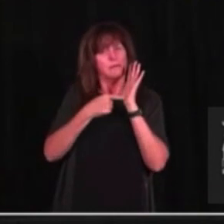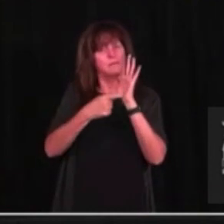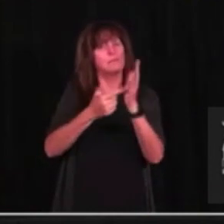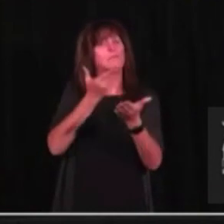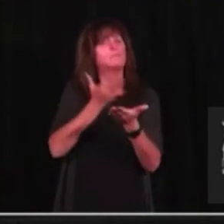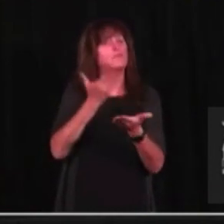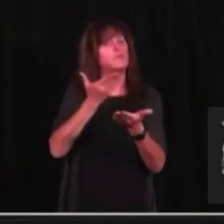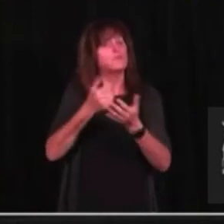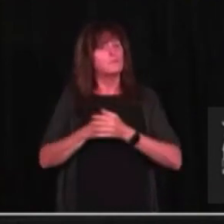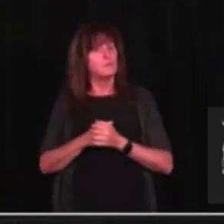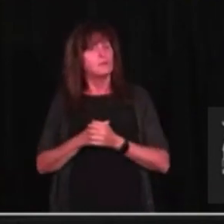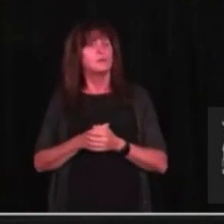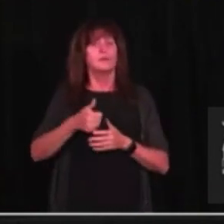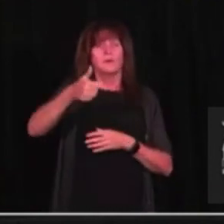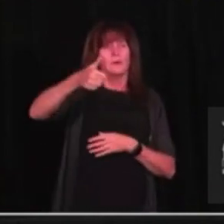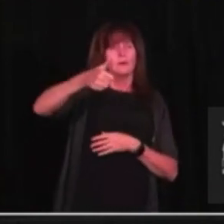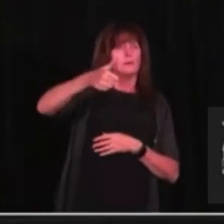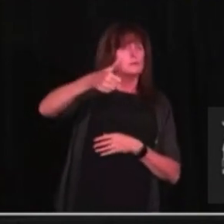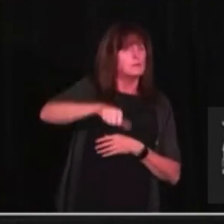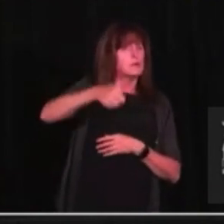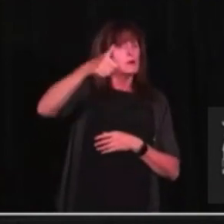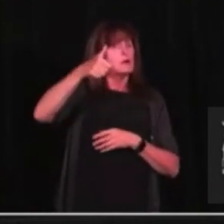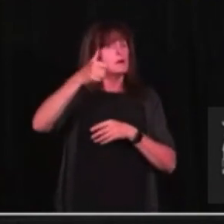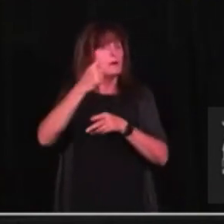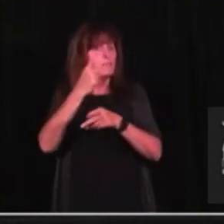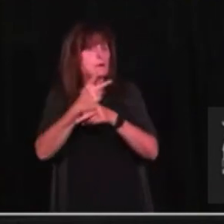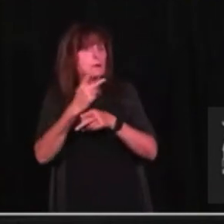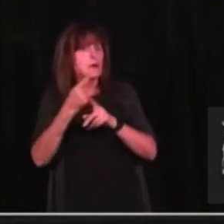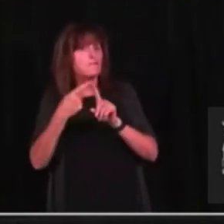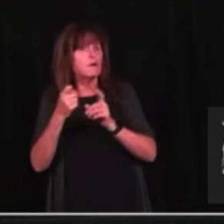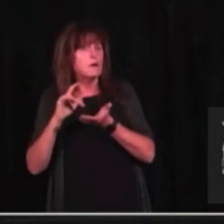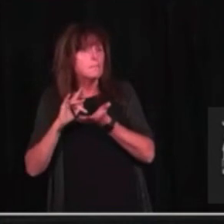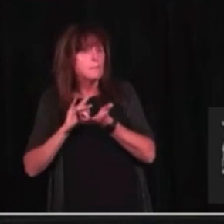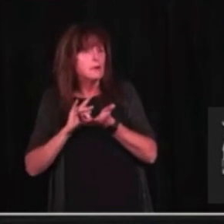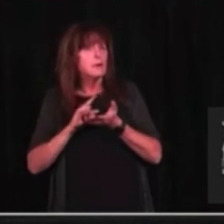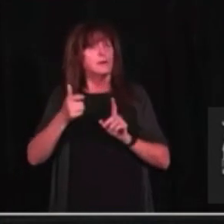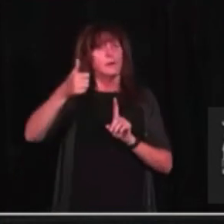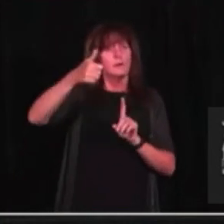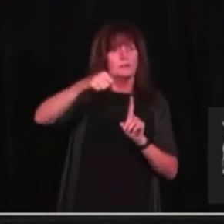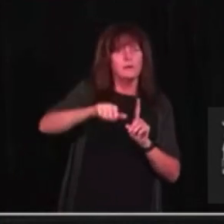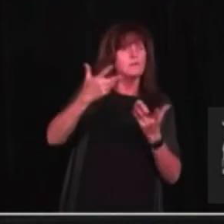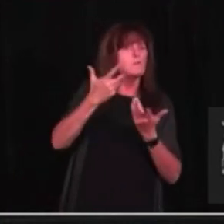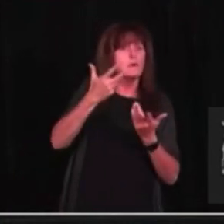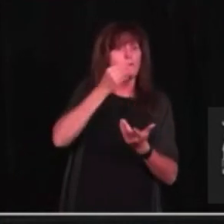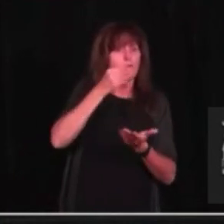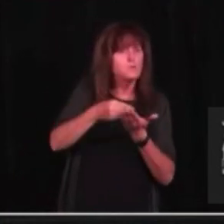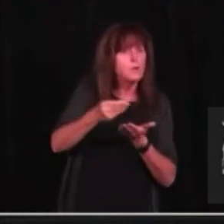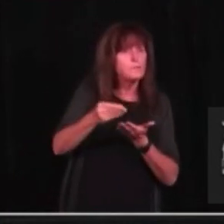medical care, food from grocery stores, or basic medical supplies based on their vaccination status.